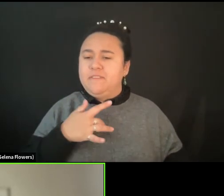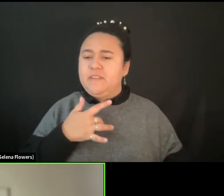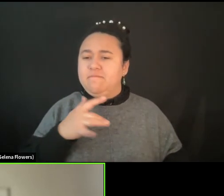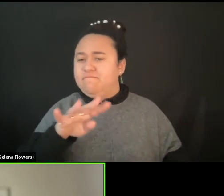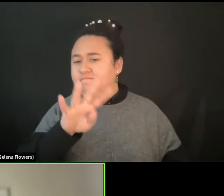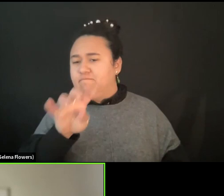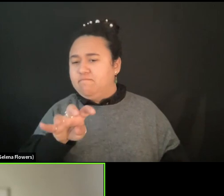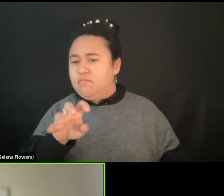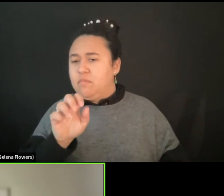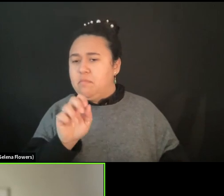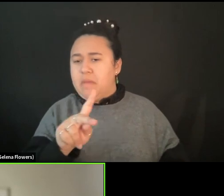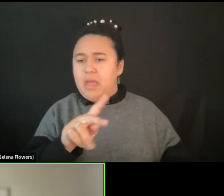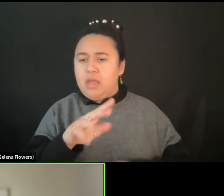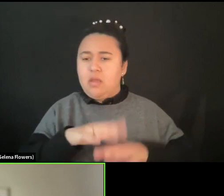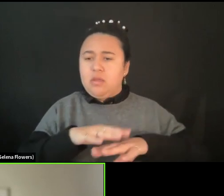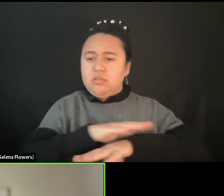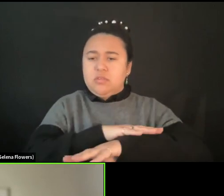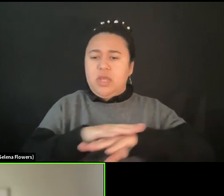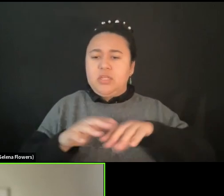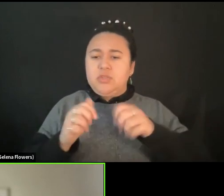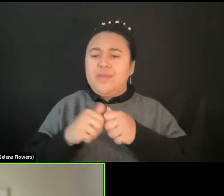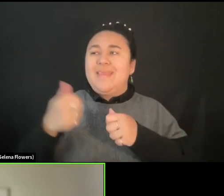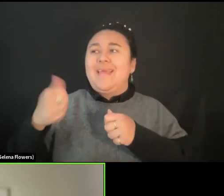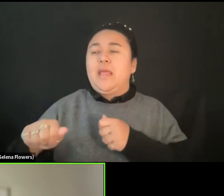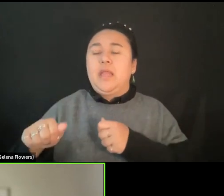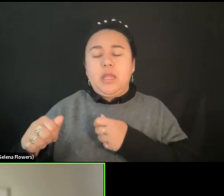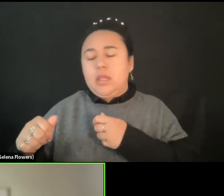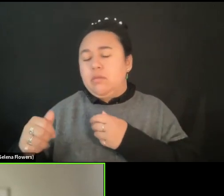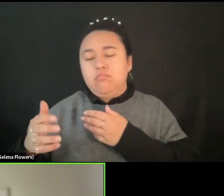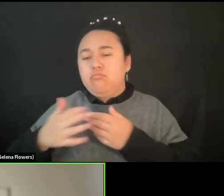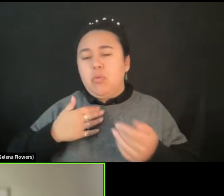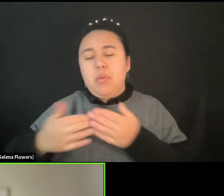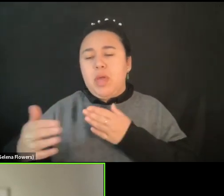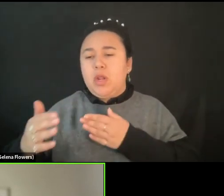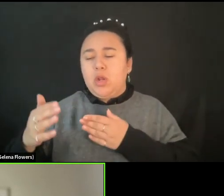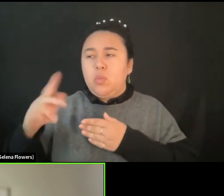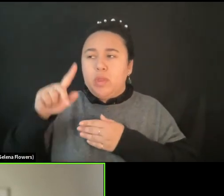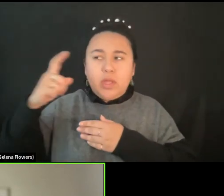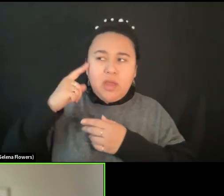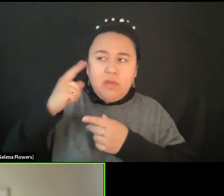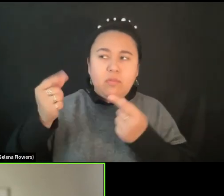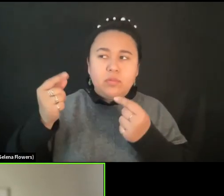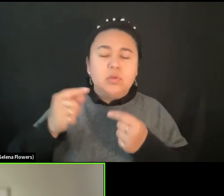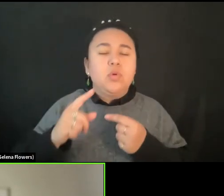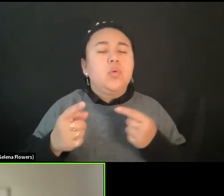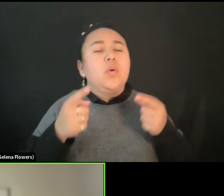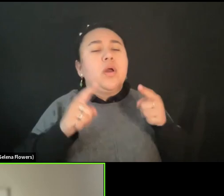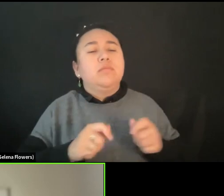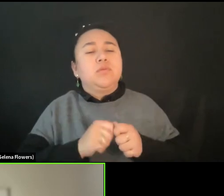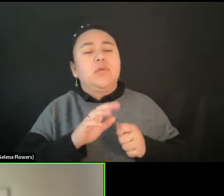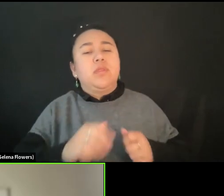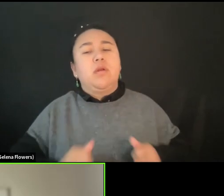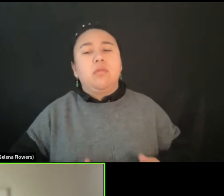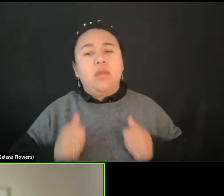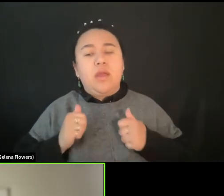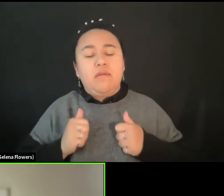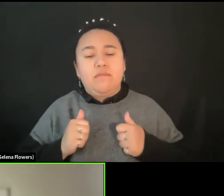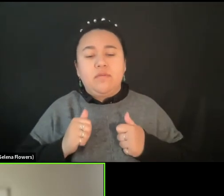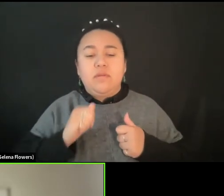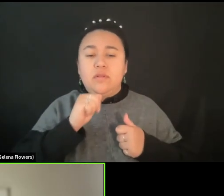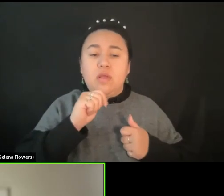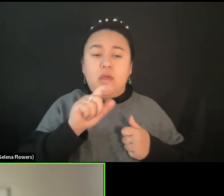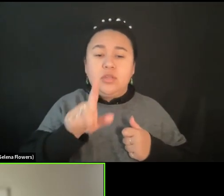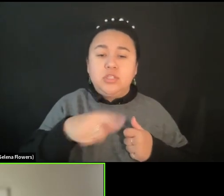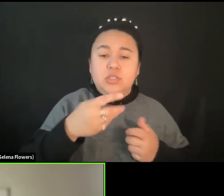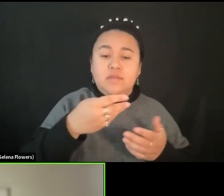want to. But what about their lives? What about, because it's not only your financial